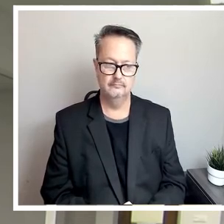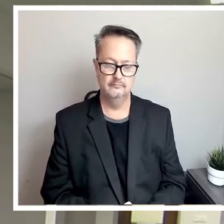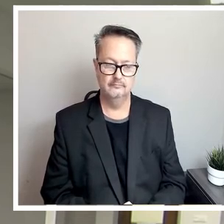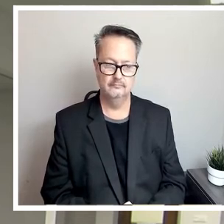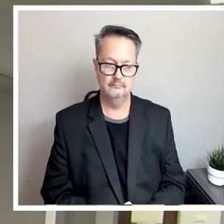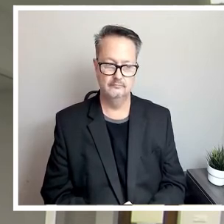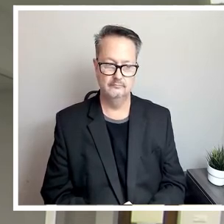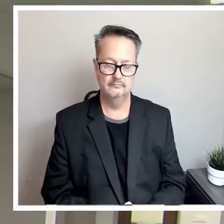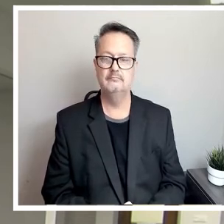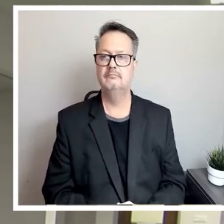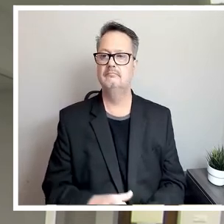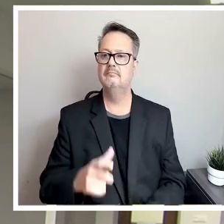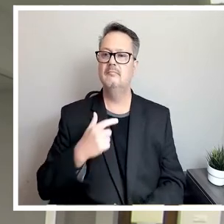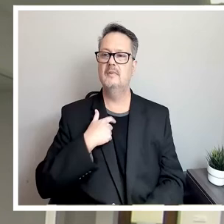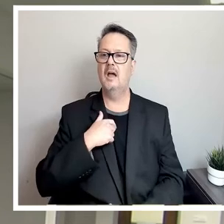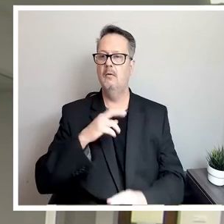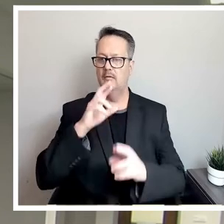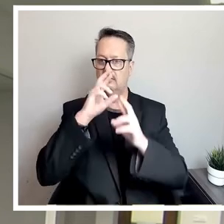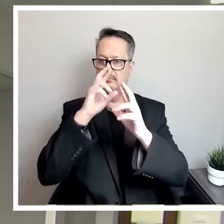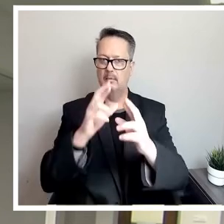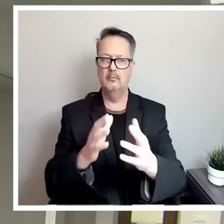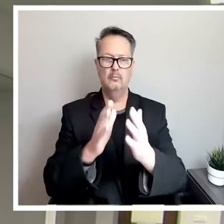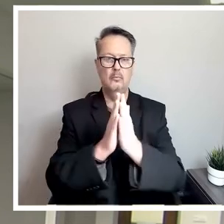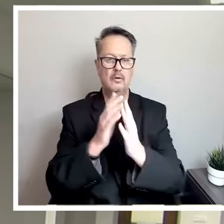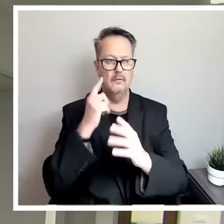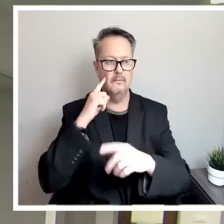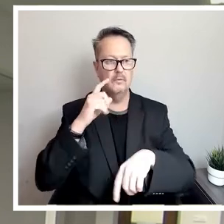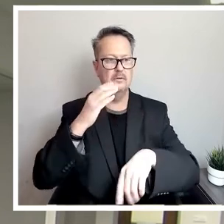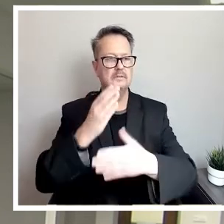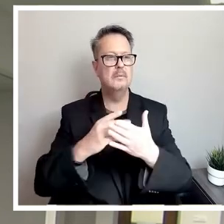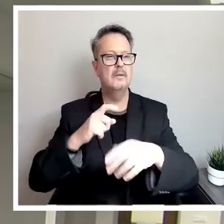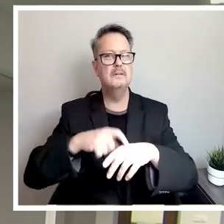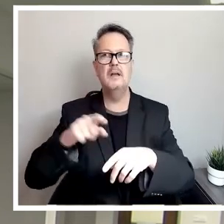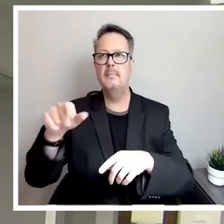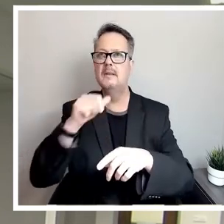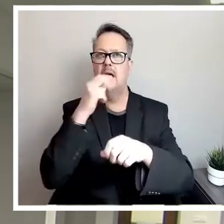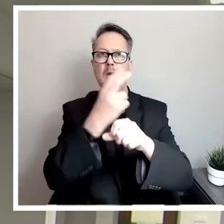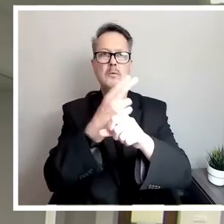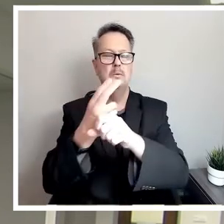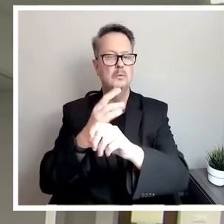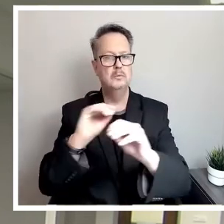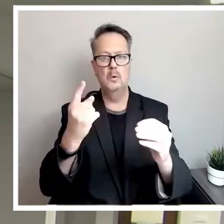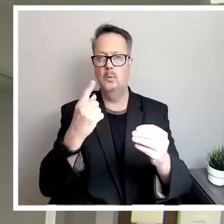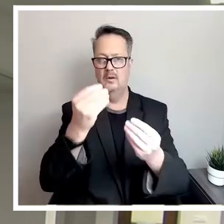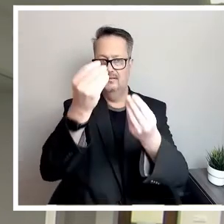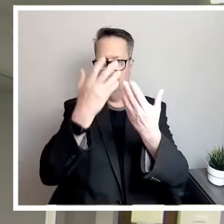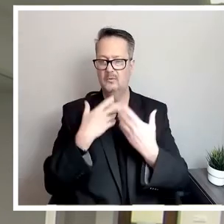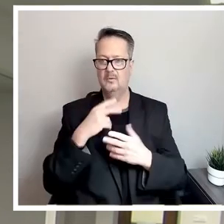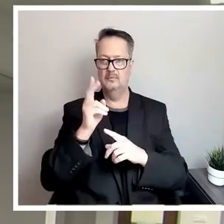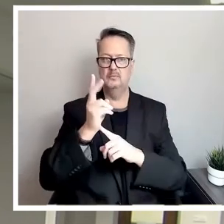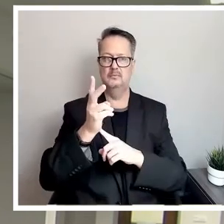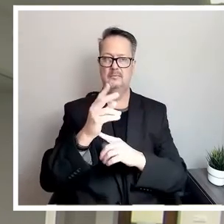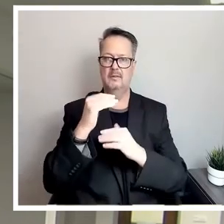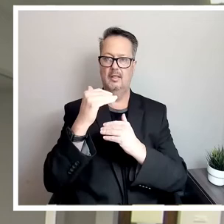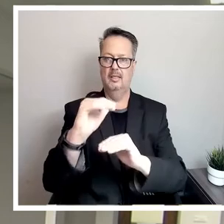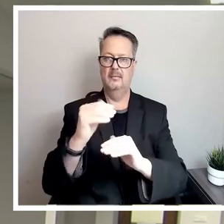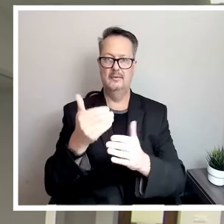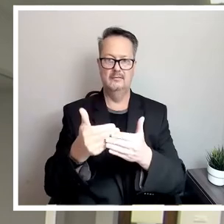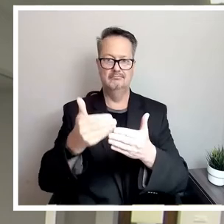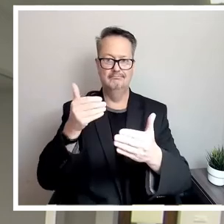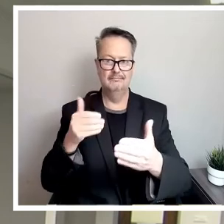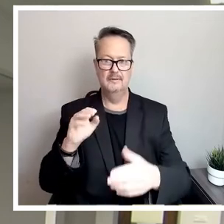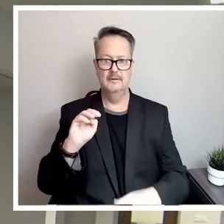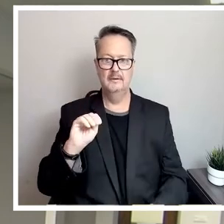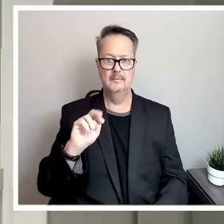I would respectfully request for some of the time that wasn't used by the others, because we weren't notified of the two minutes in advance. Mr. Garza,